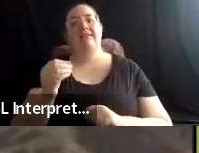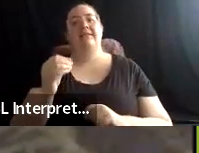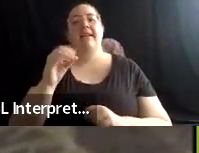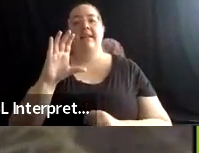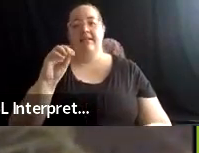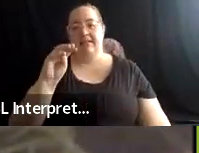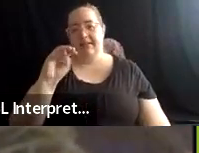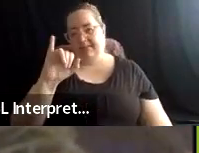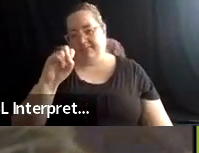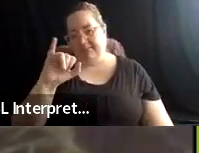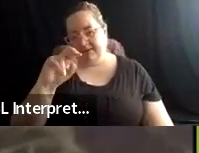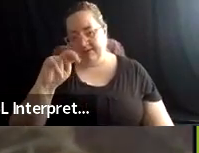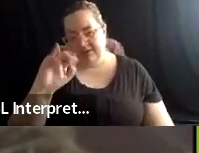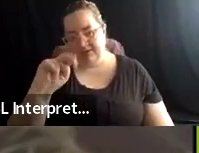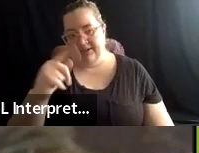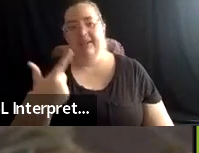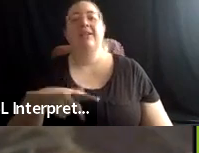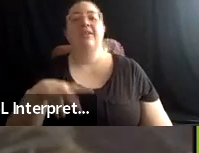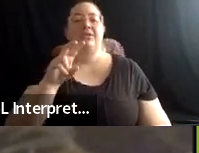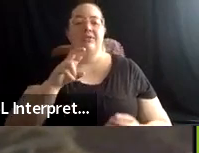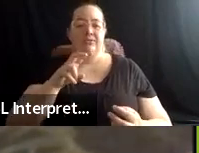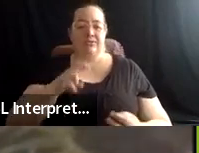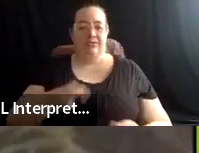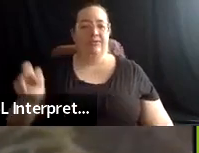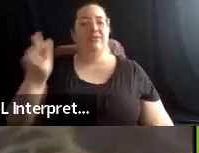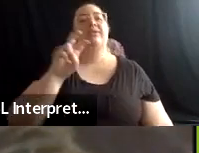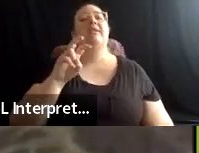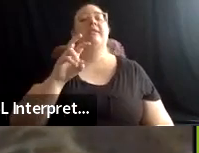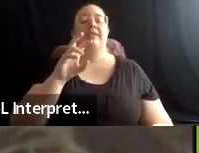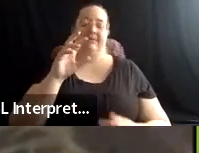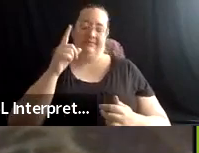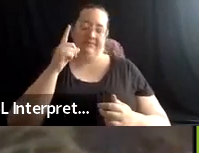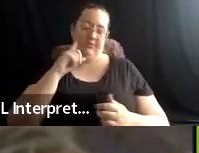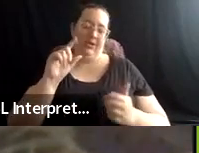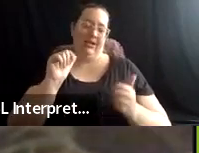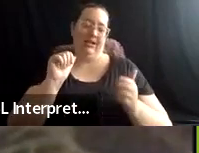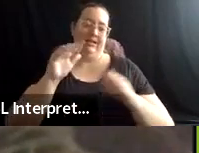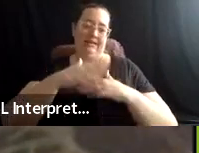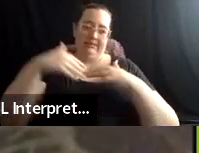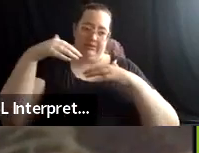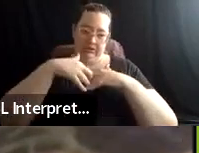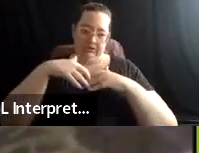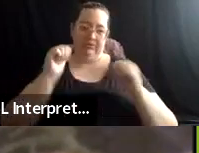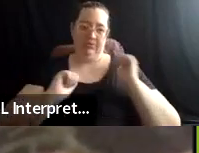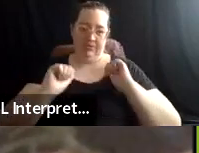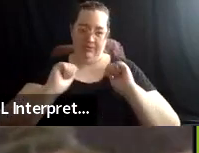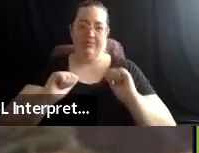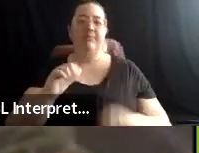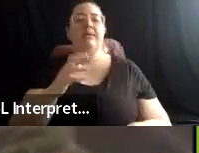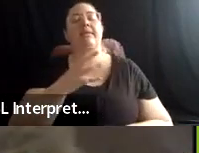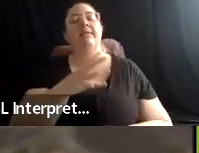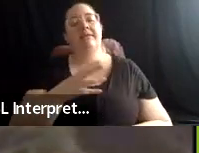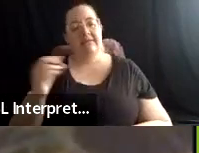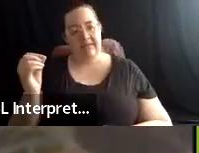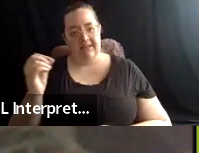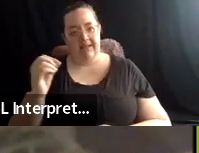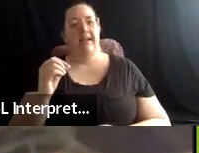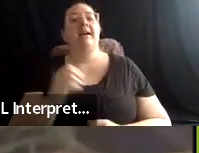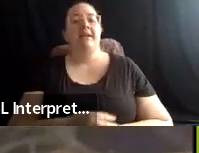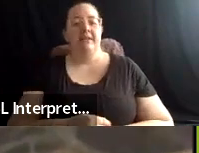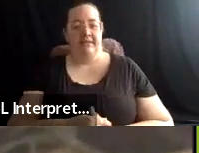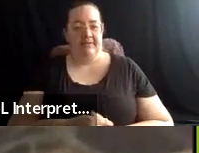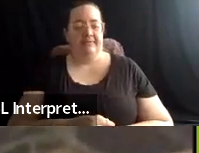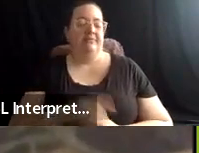indigenous performance. It's also focused on capacity building for the indigenous and non-indigenous performing arts sectors.